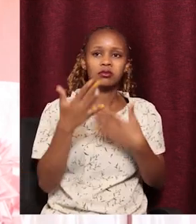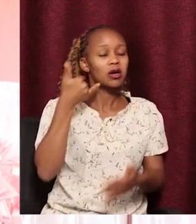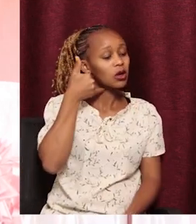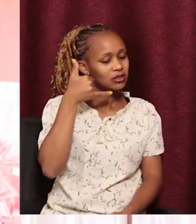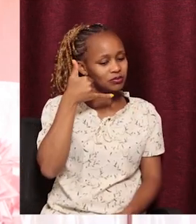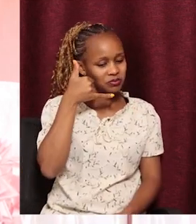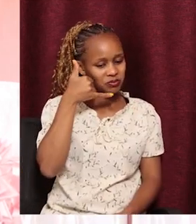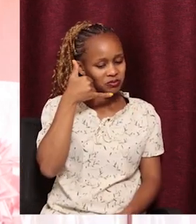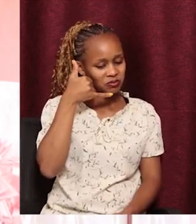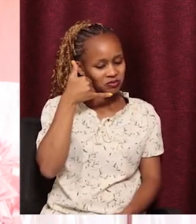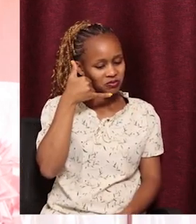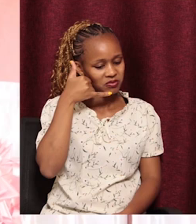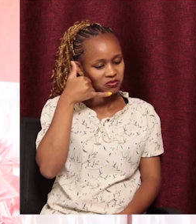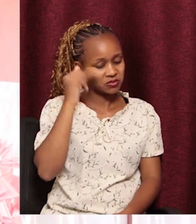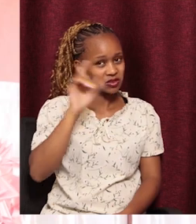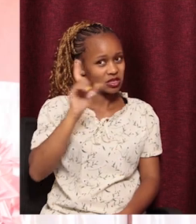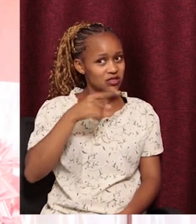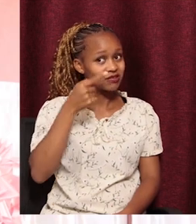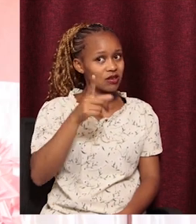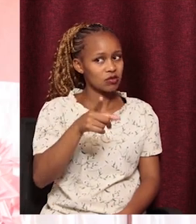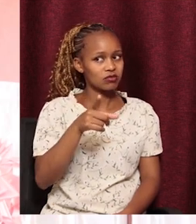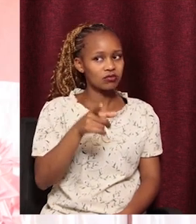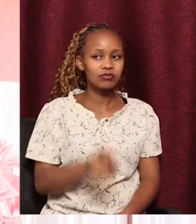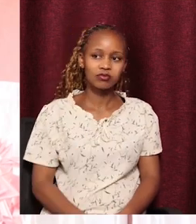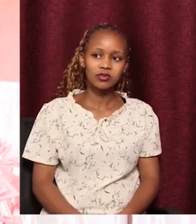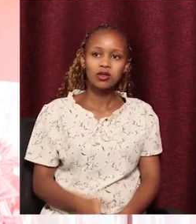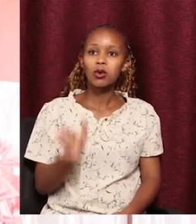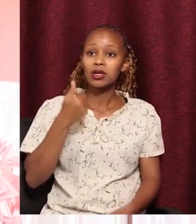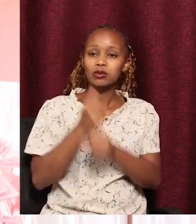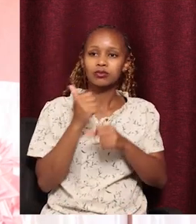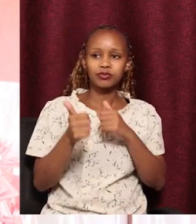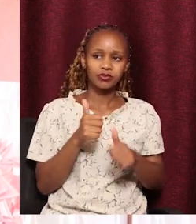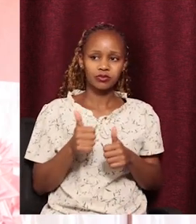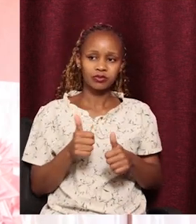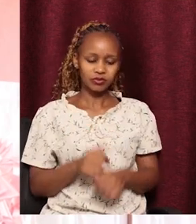calls on phone. And asks, tells you, by the way, what would you want to do?